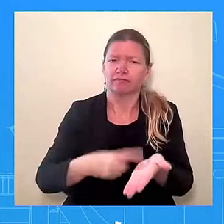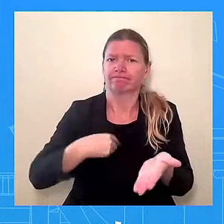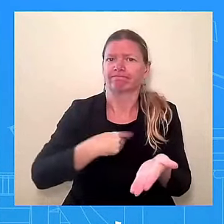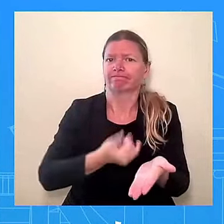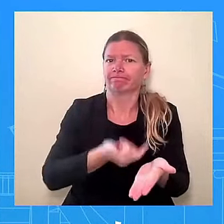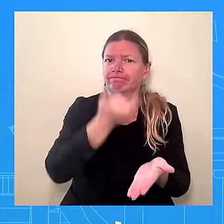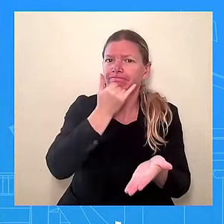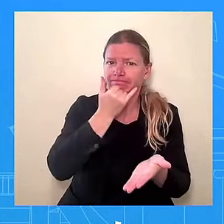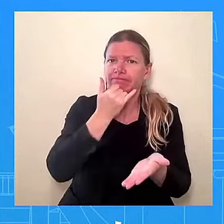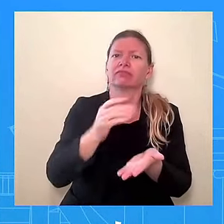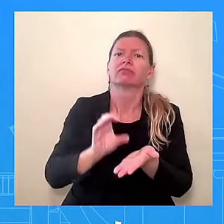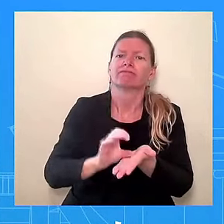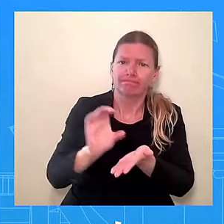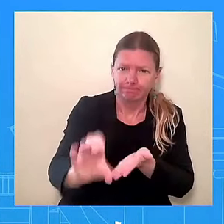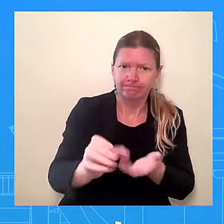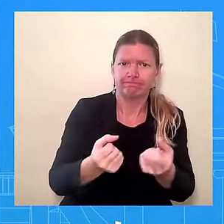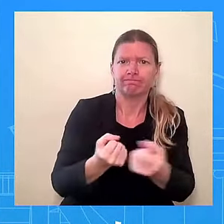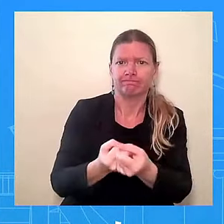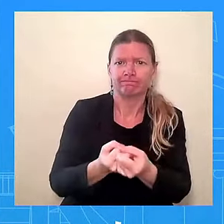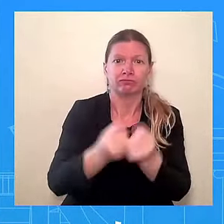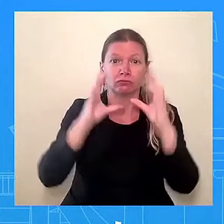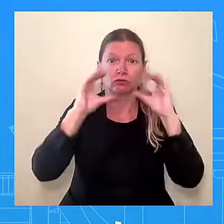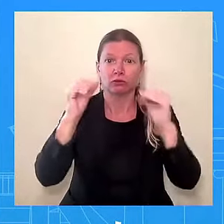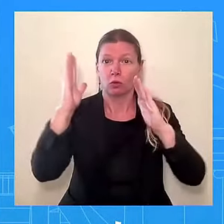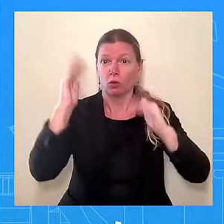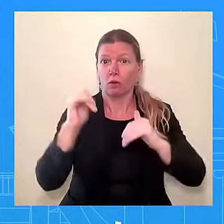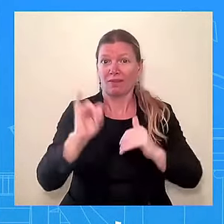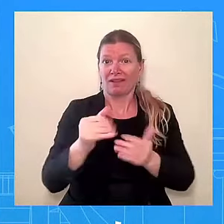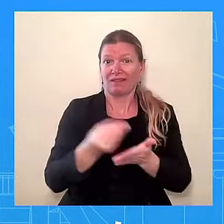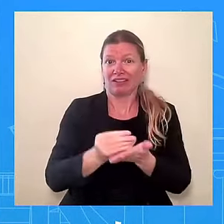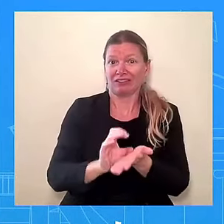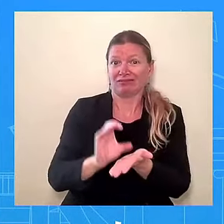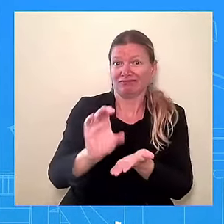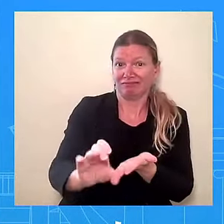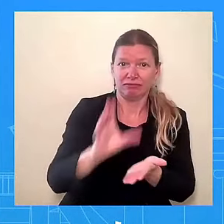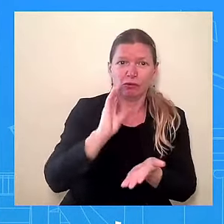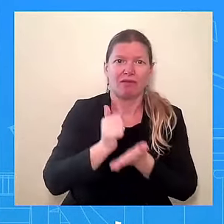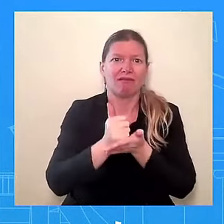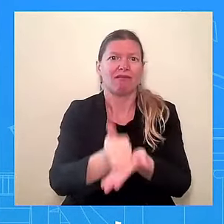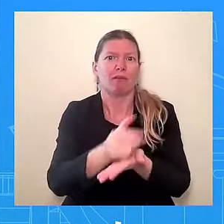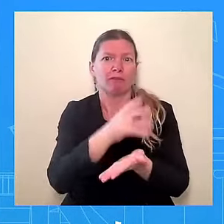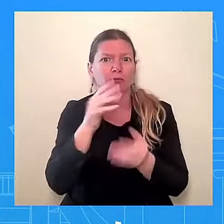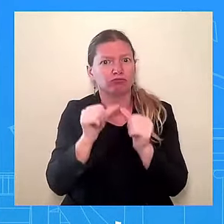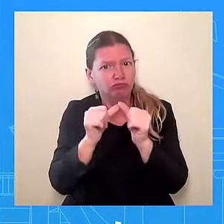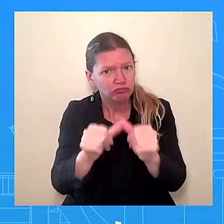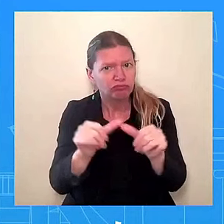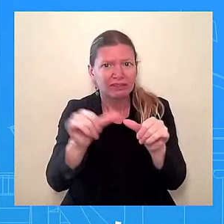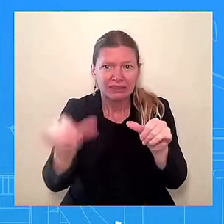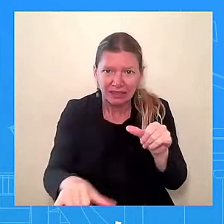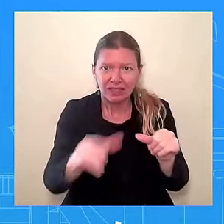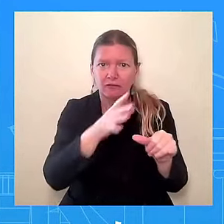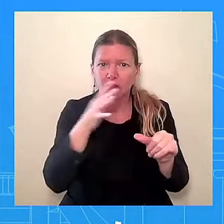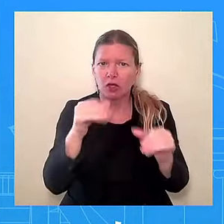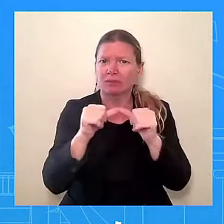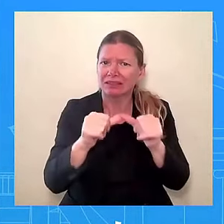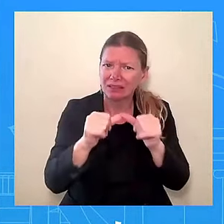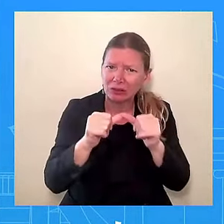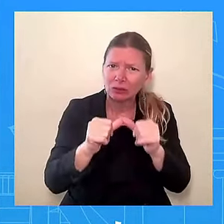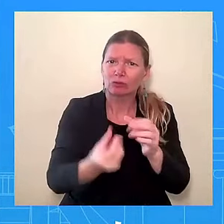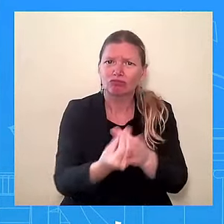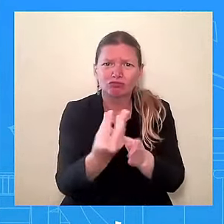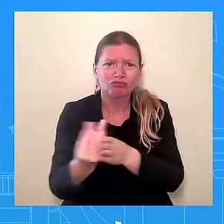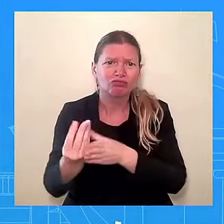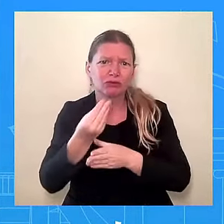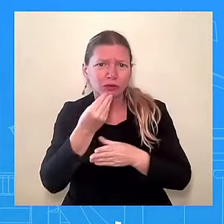and continue to do what they love. The culmination of this program is an important marker in our effort to rebuild trust and to make USDA